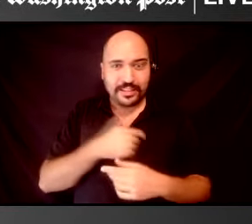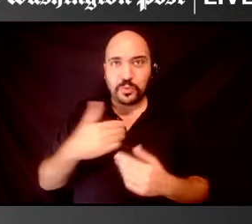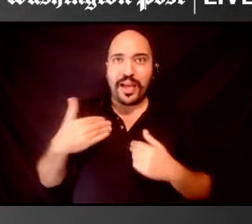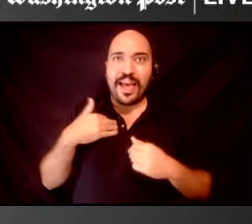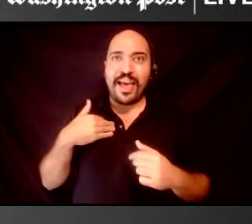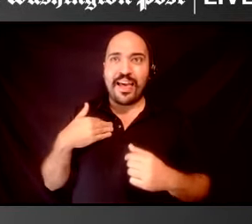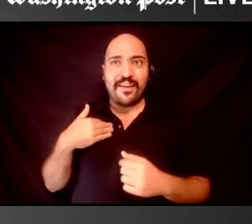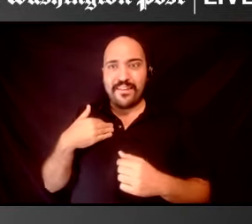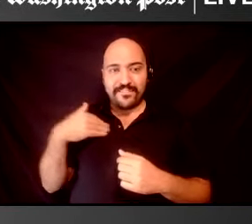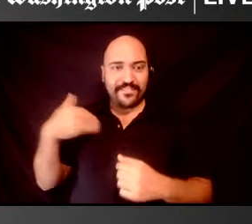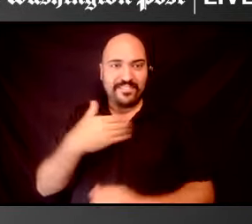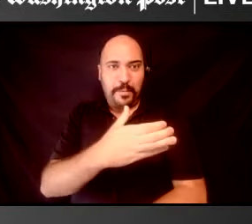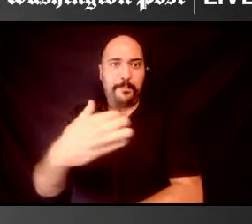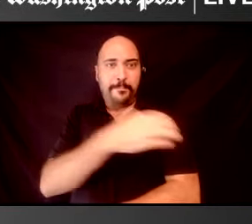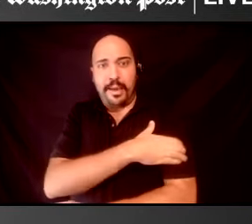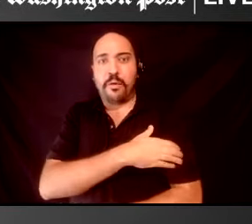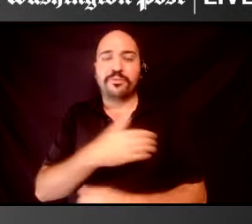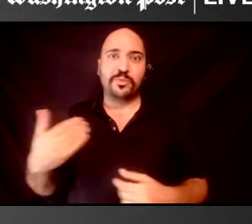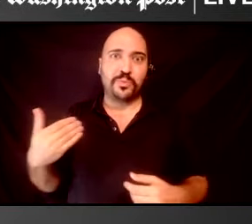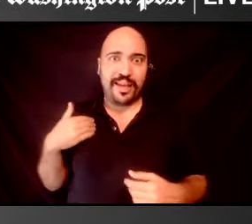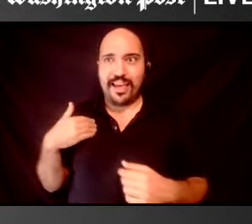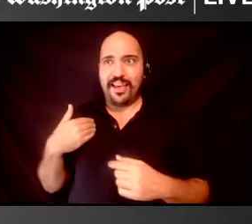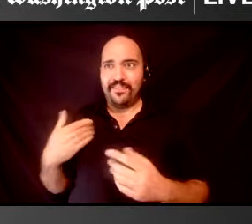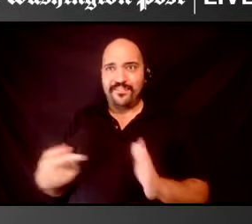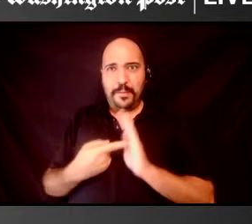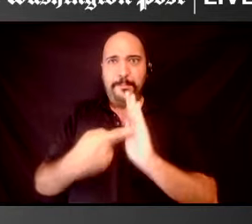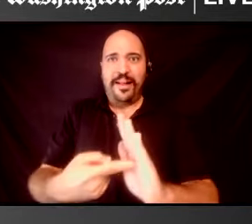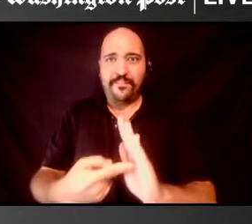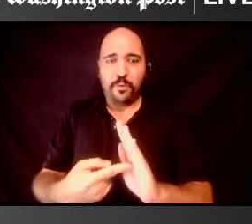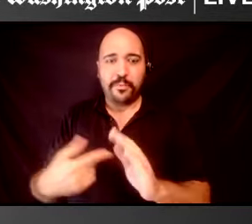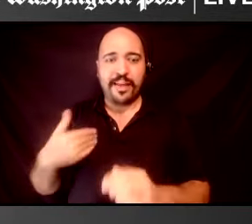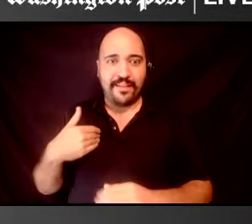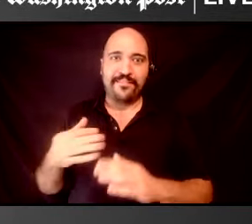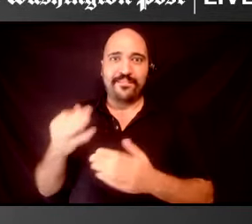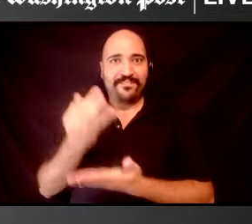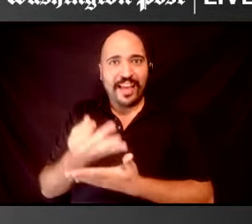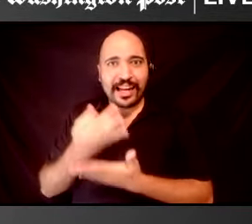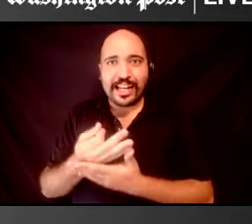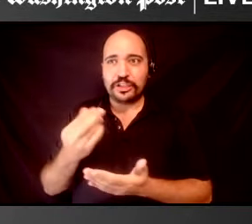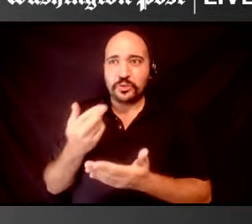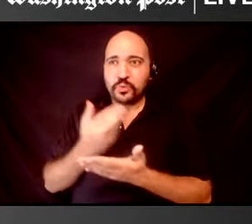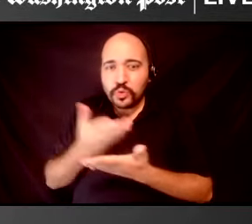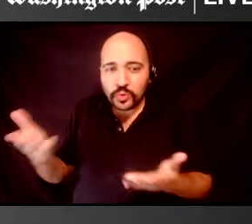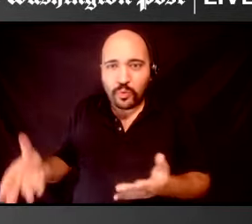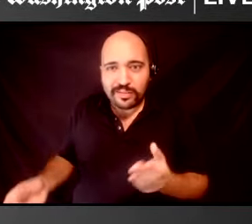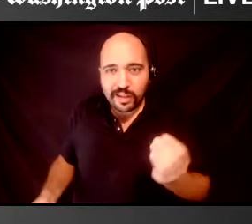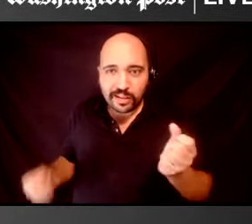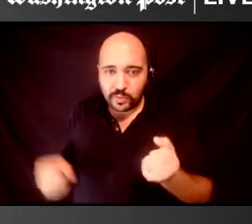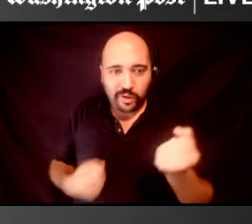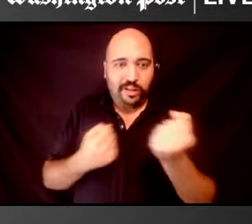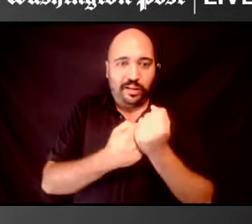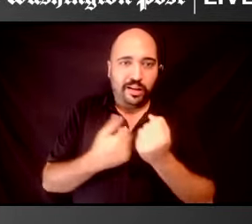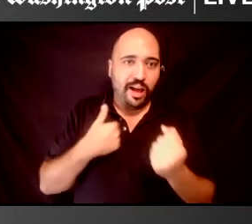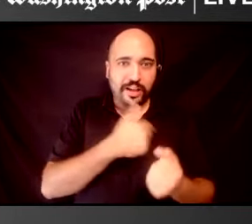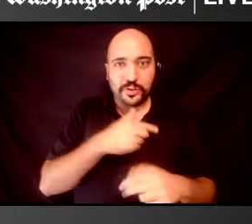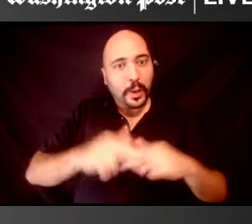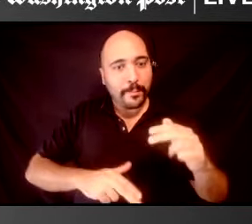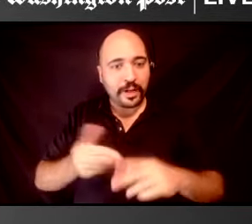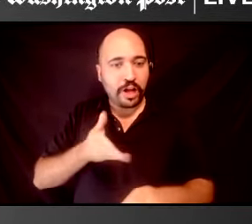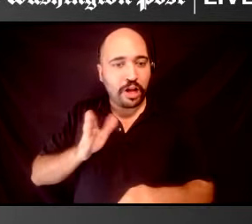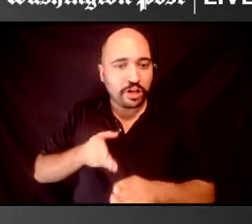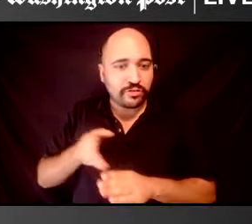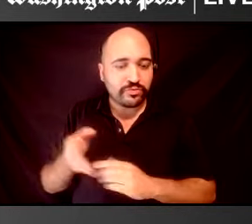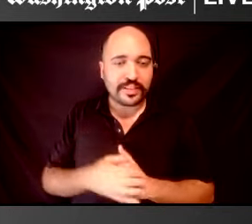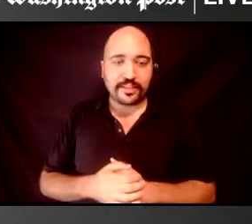platform, um, to have financial and other resources to build our careers. Um, but in terms